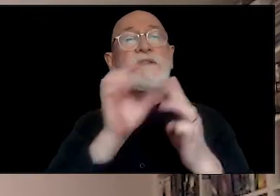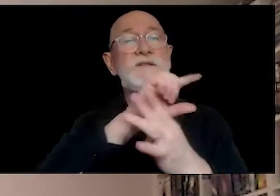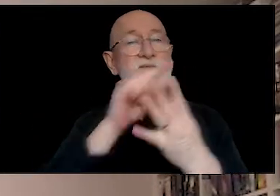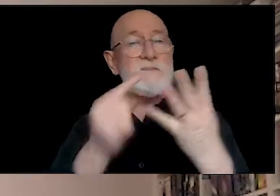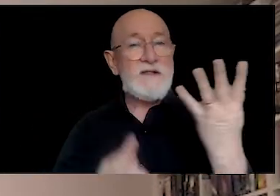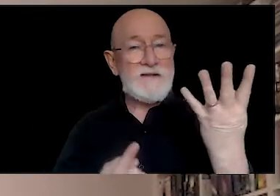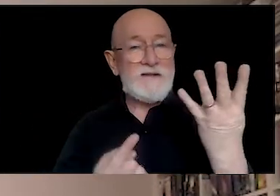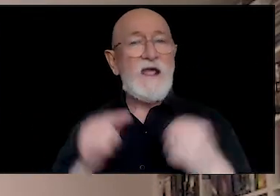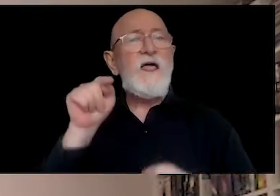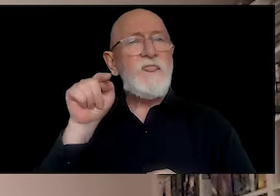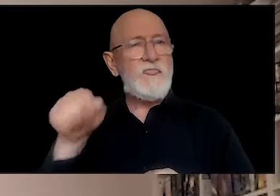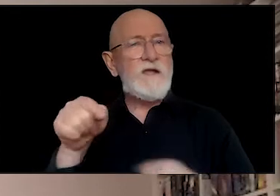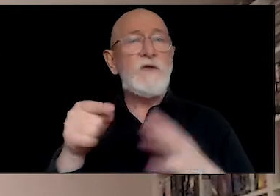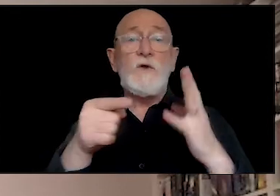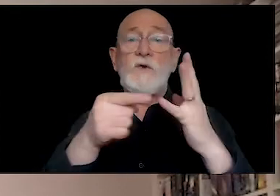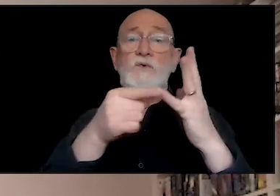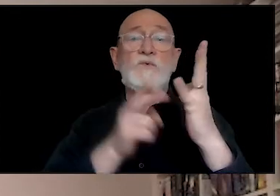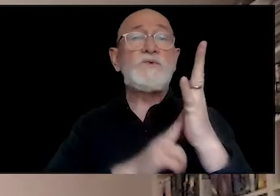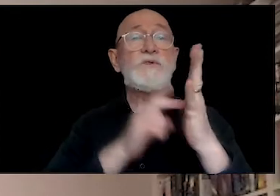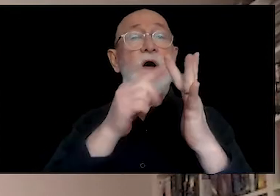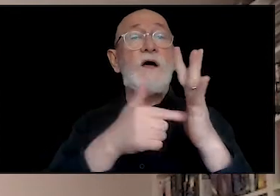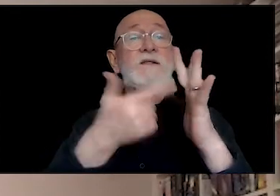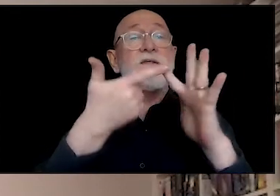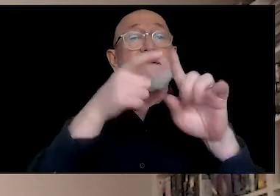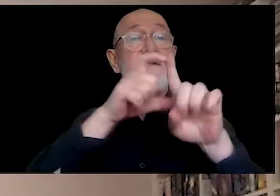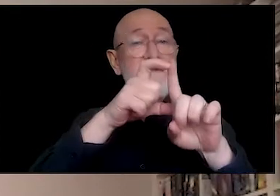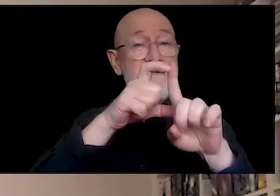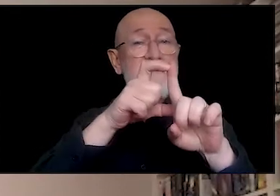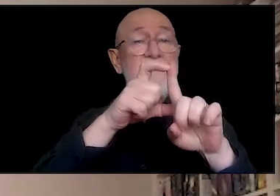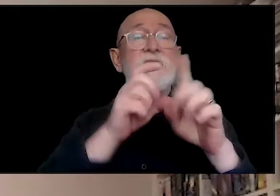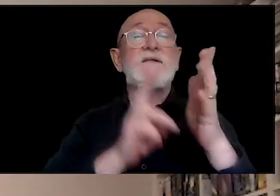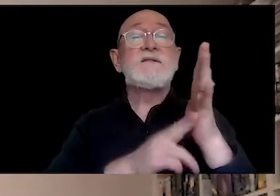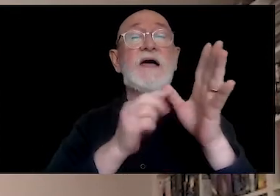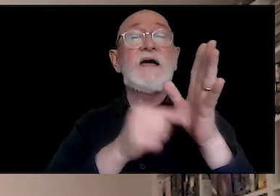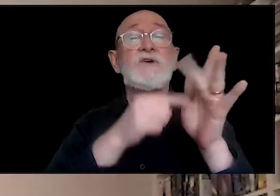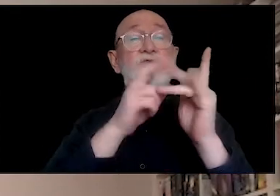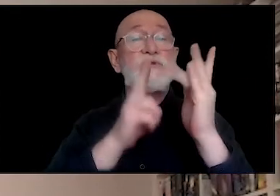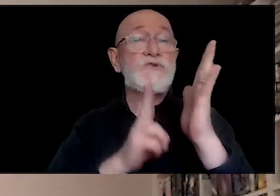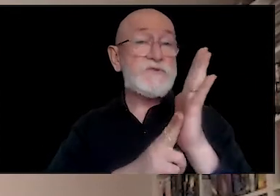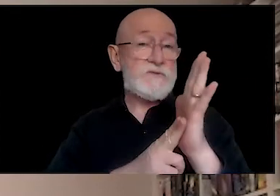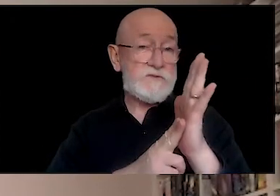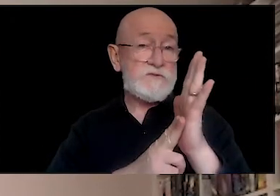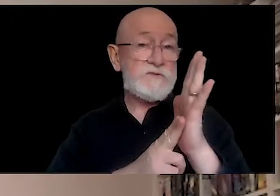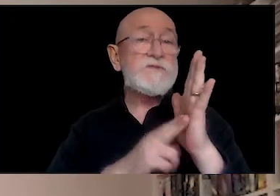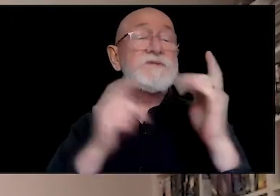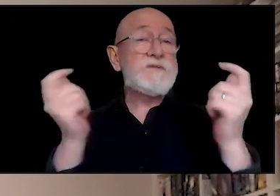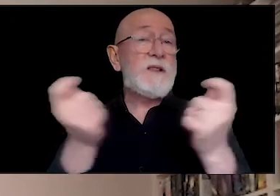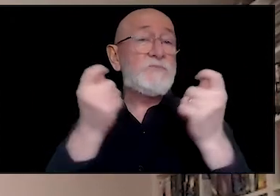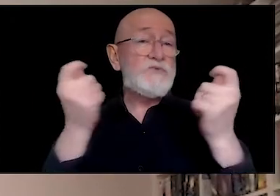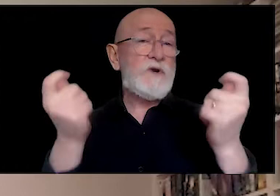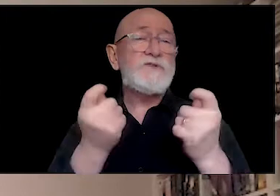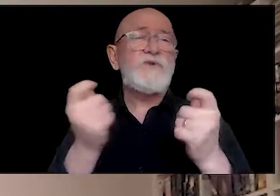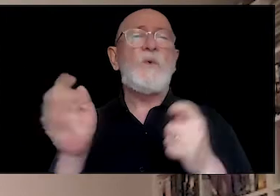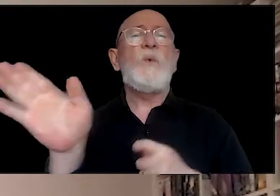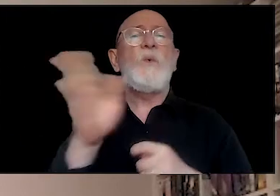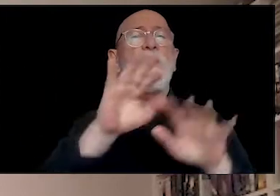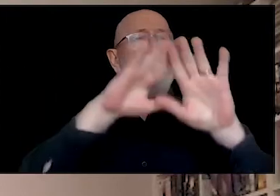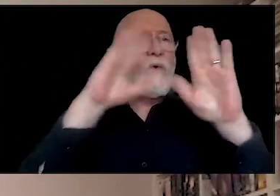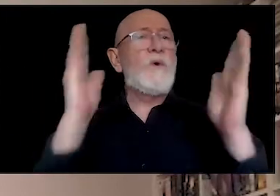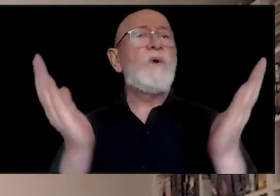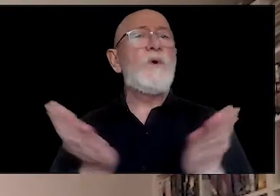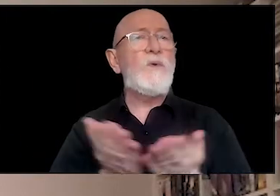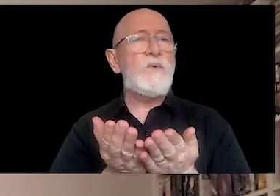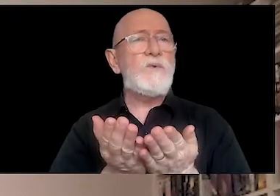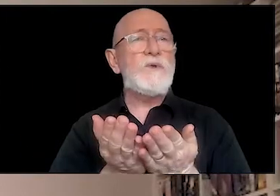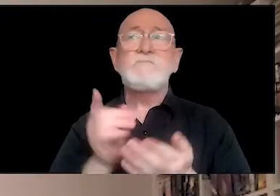It aims to increase public awareness, understanding and inclusion of people with disability. Please join us